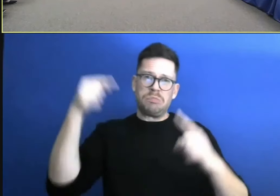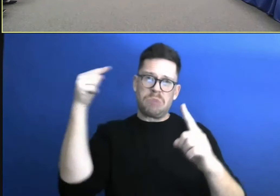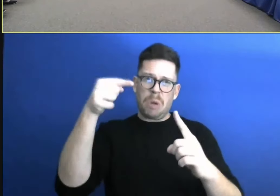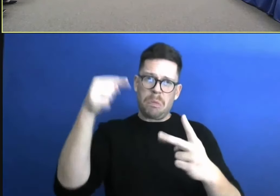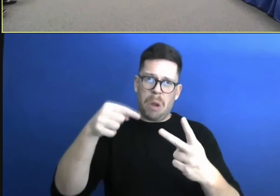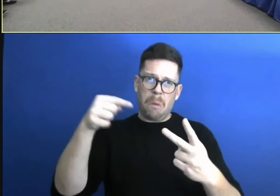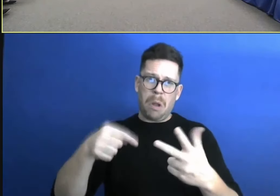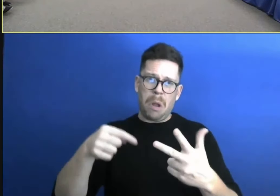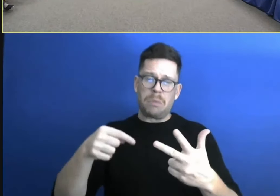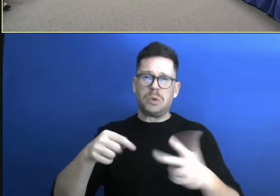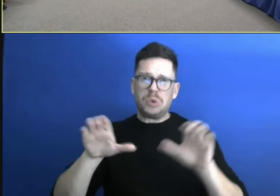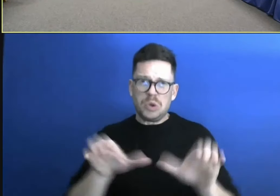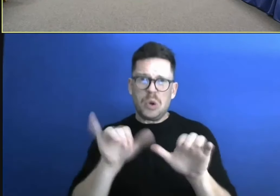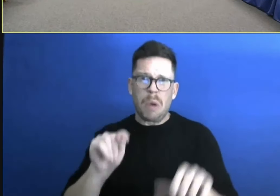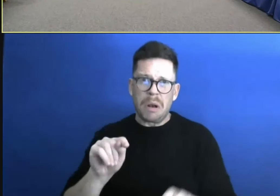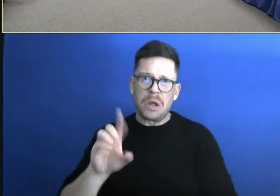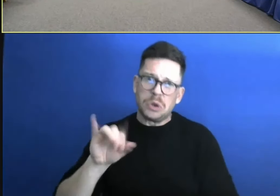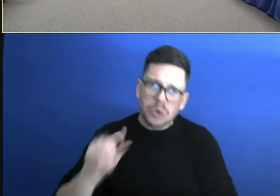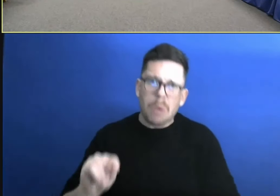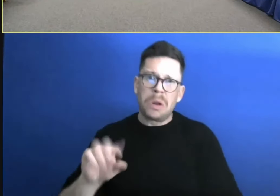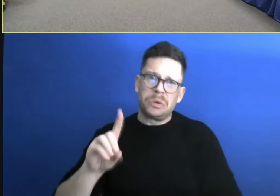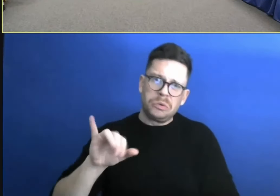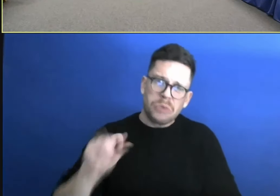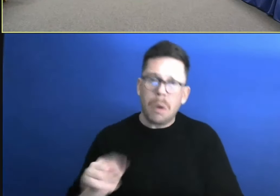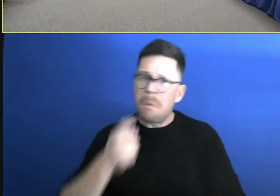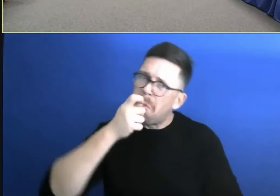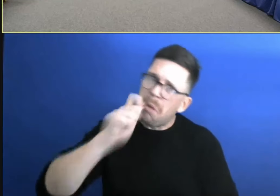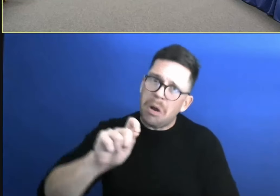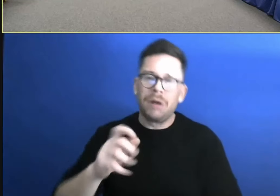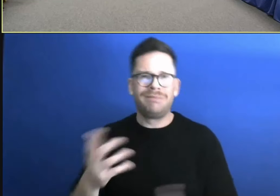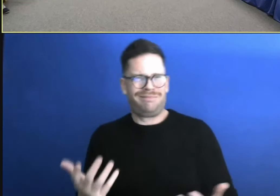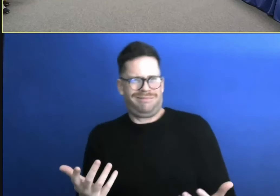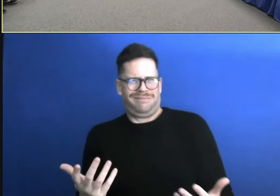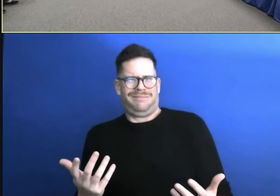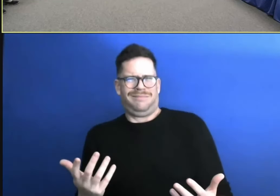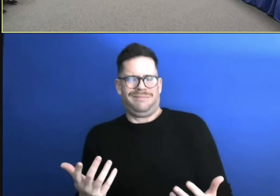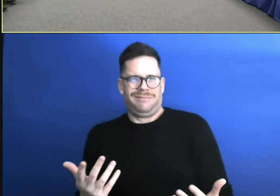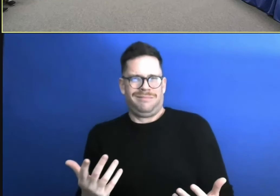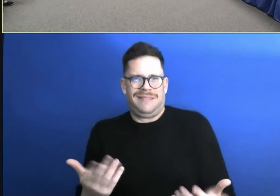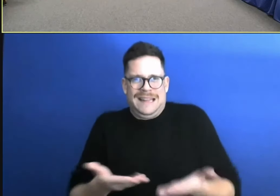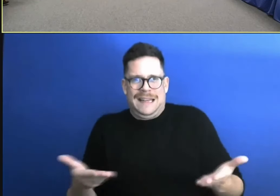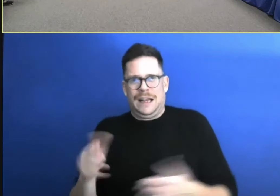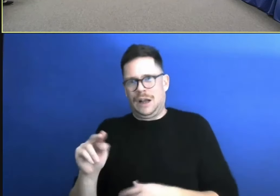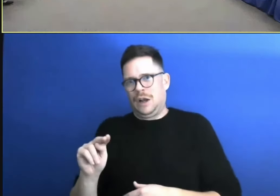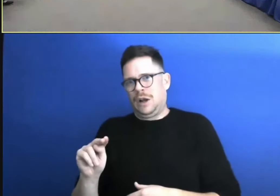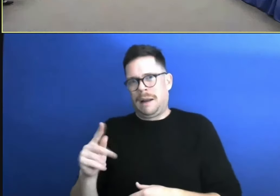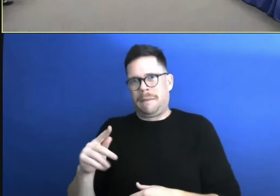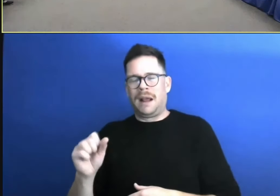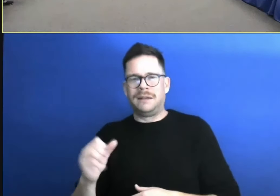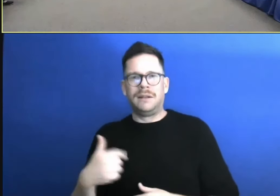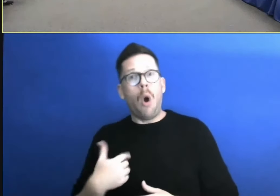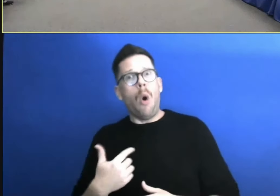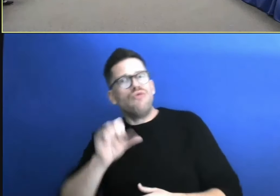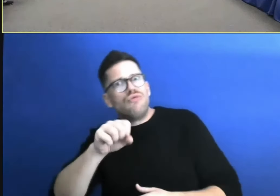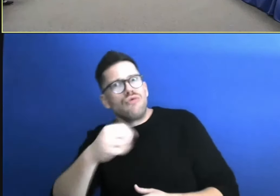And that's frankly what I'm quite tired of. Right. And that's what I'm talking about too. They say, oh yeah, that's a great idea. got your paperwork. Yeah. That's, that's what I'm tired of.